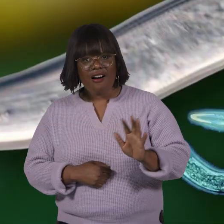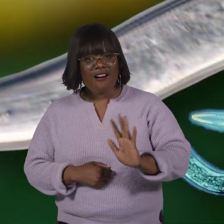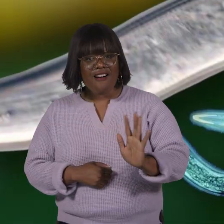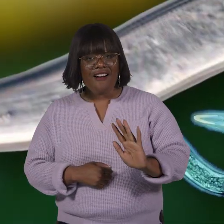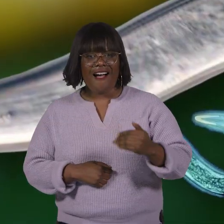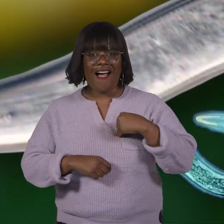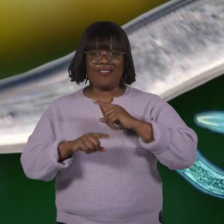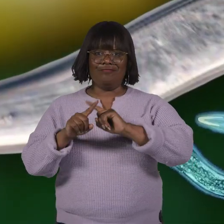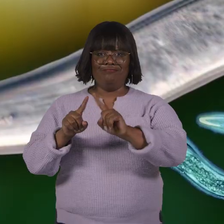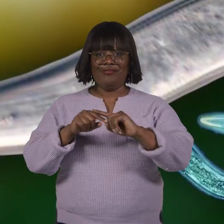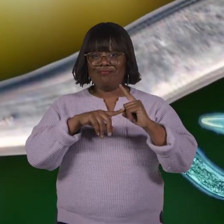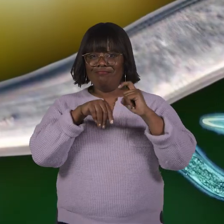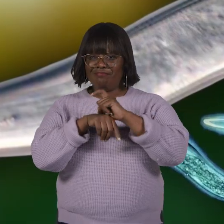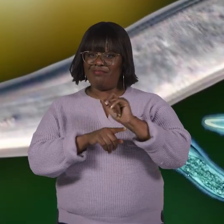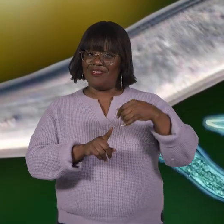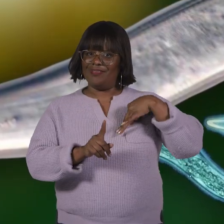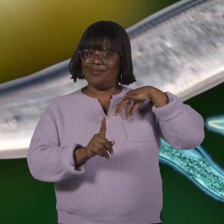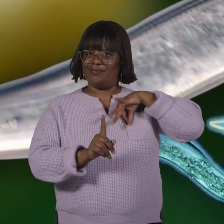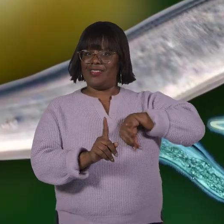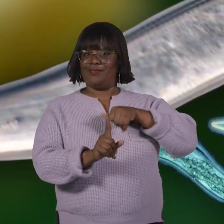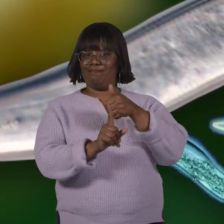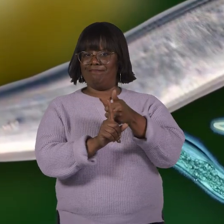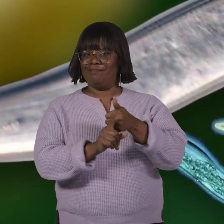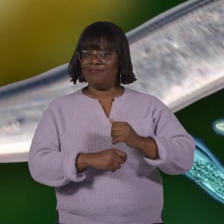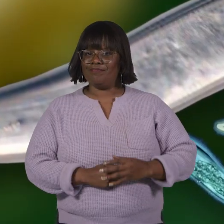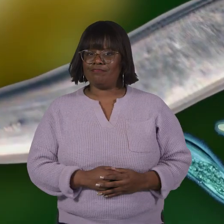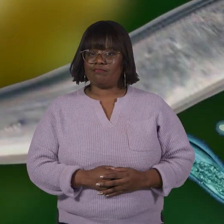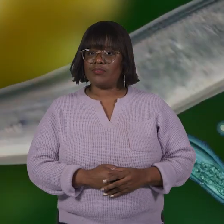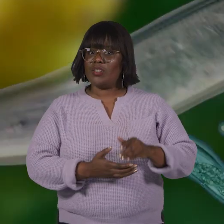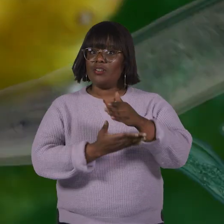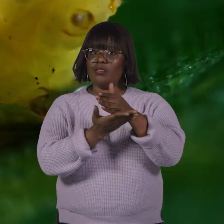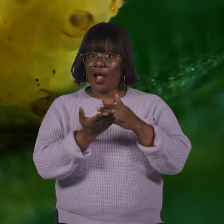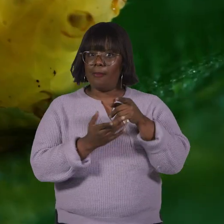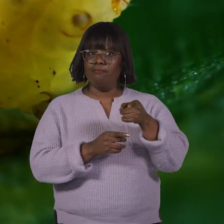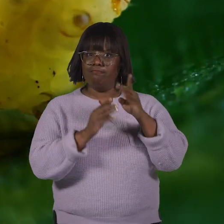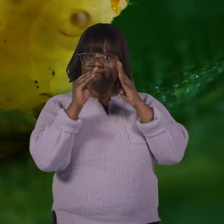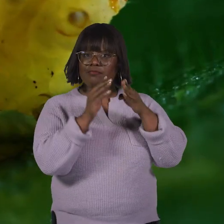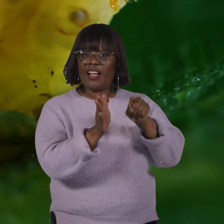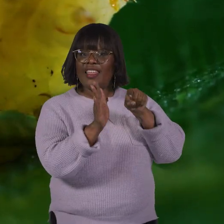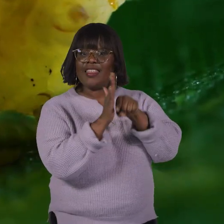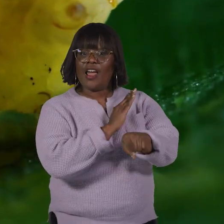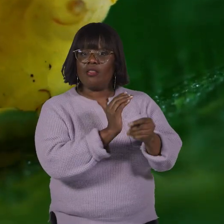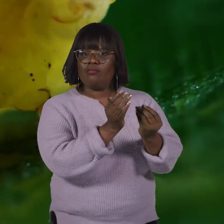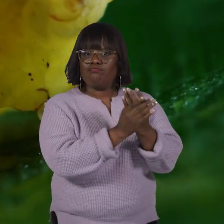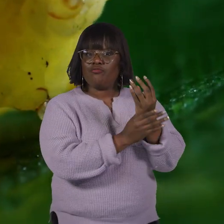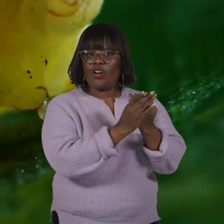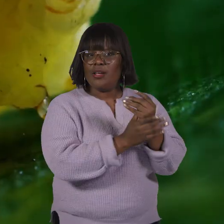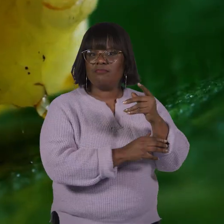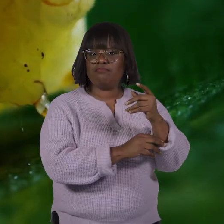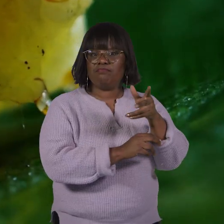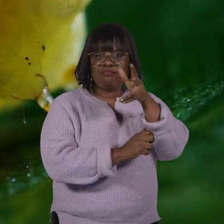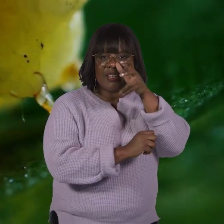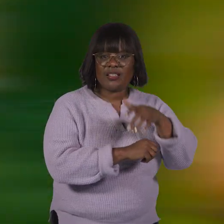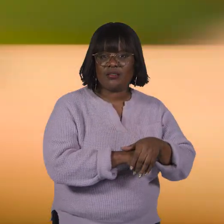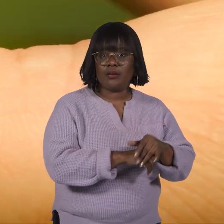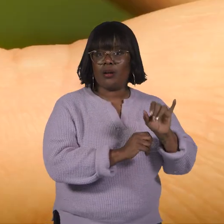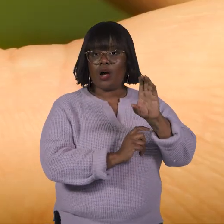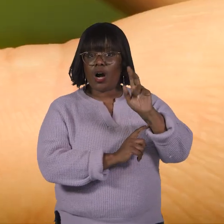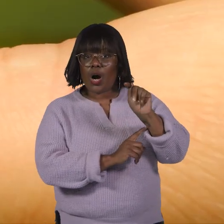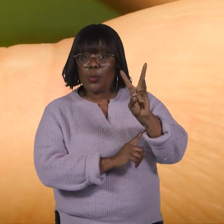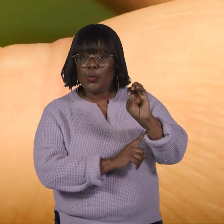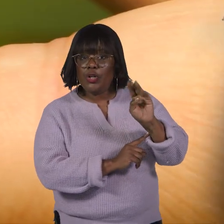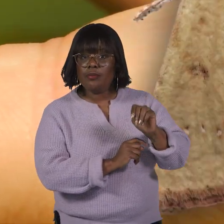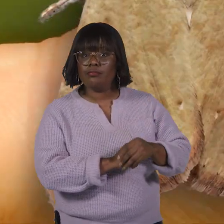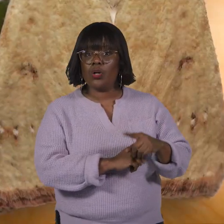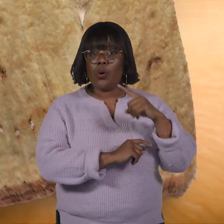There are lots of beneficial nematodes, too. Some of them kill garden pests, like cutworms and